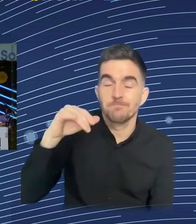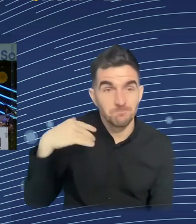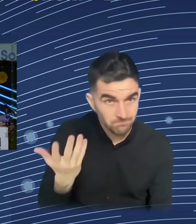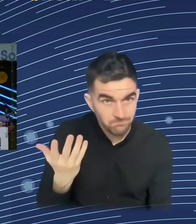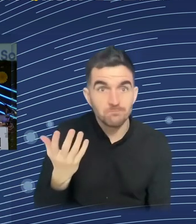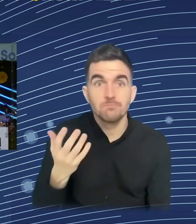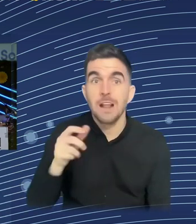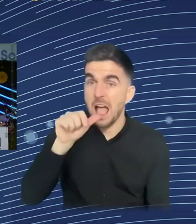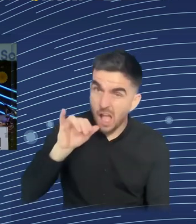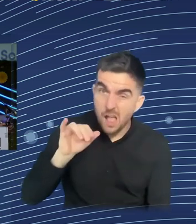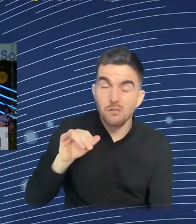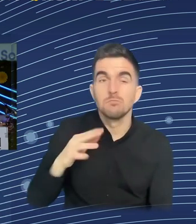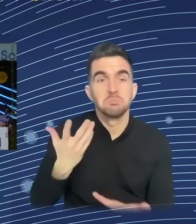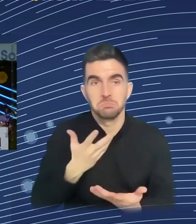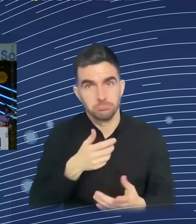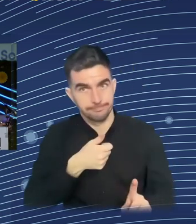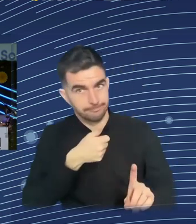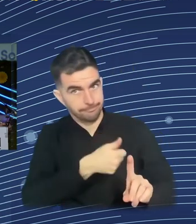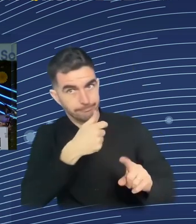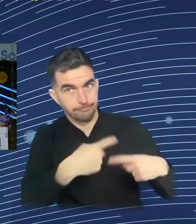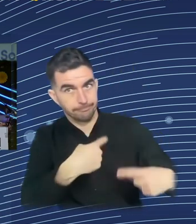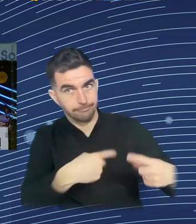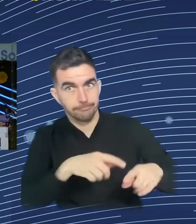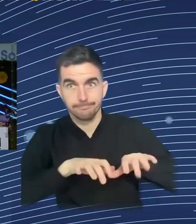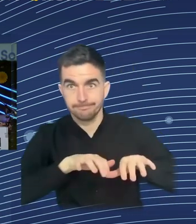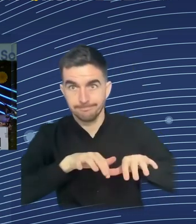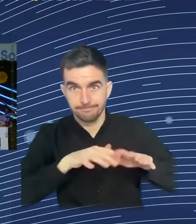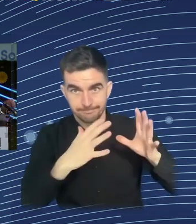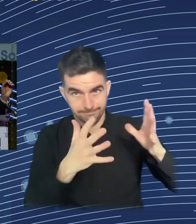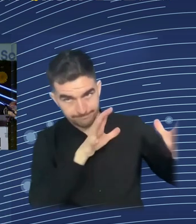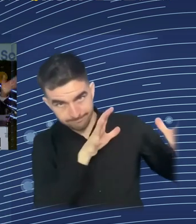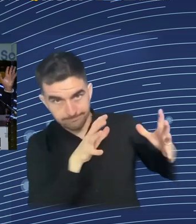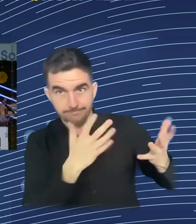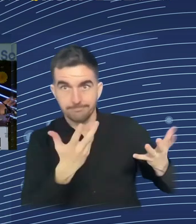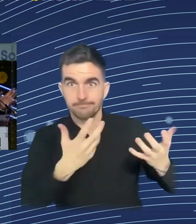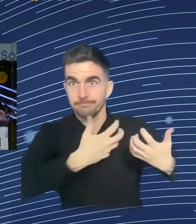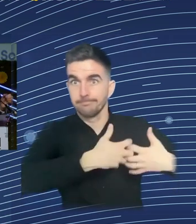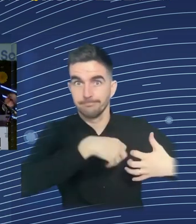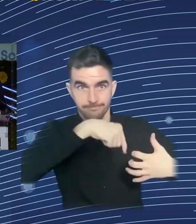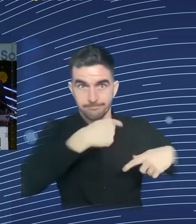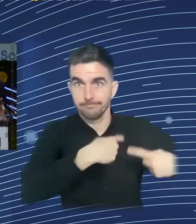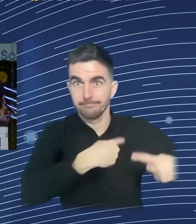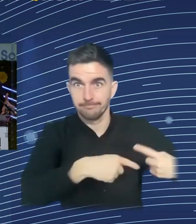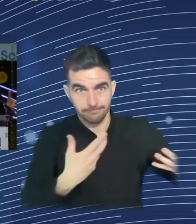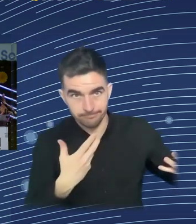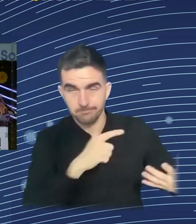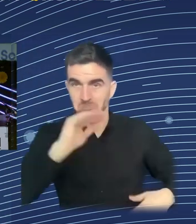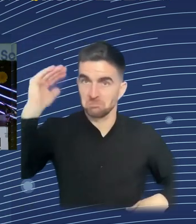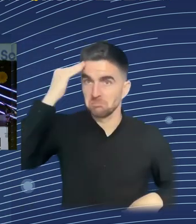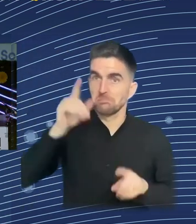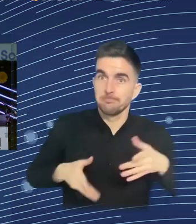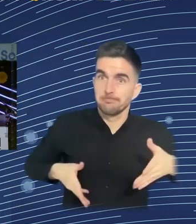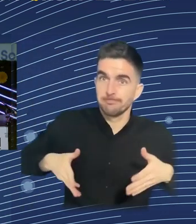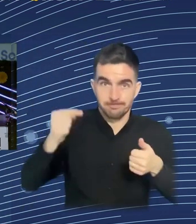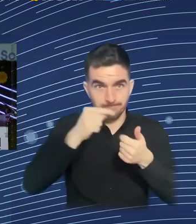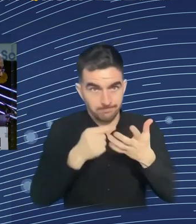goods. They increase productivity. They take work from humans, and that's a good thing because there is no way we can make those jobs that